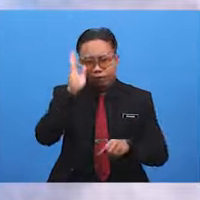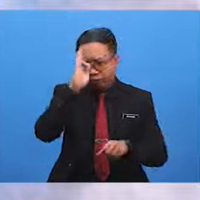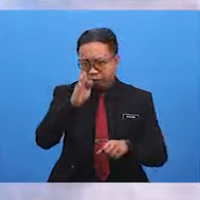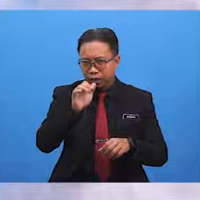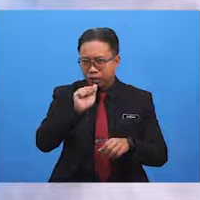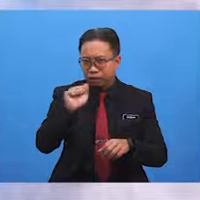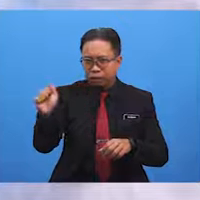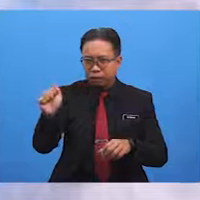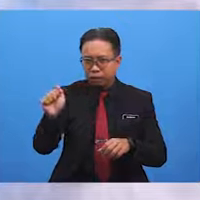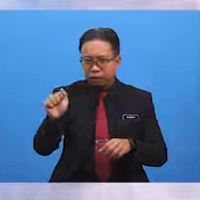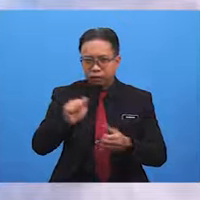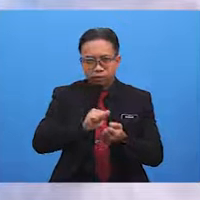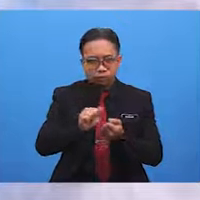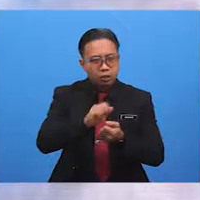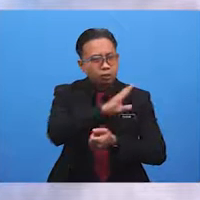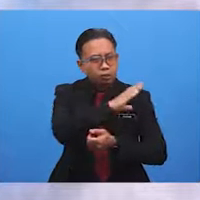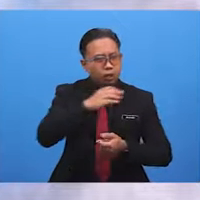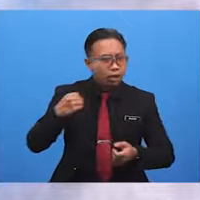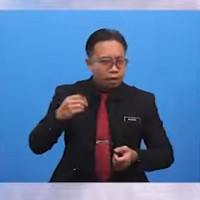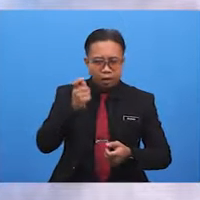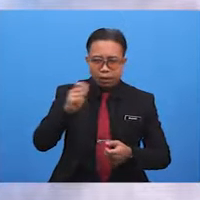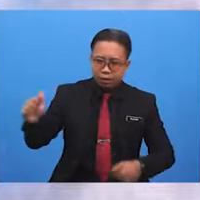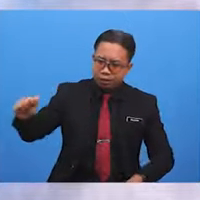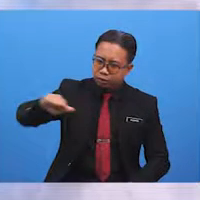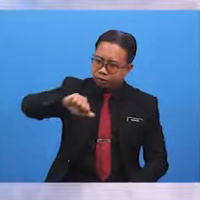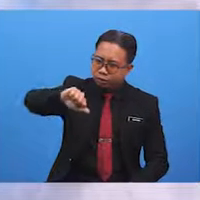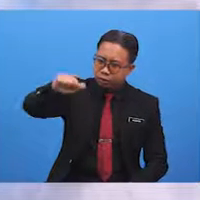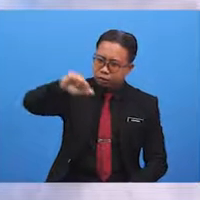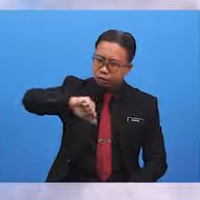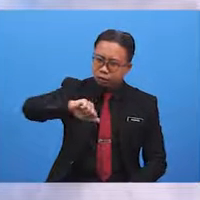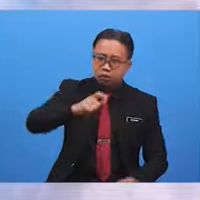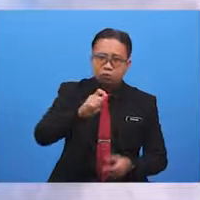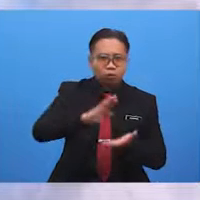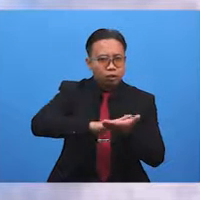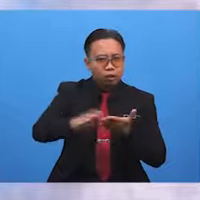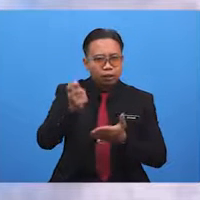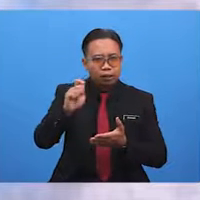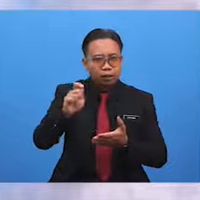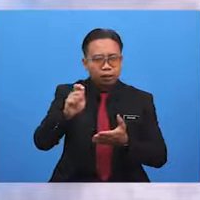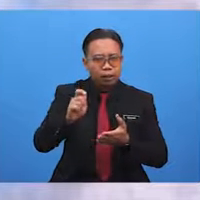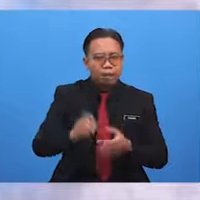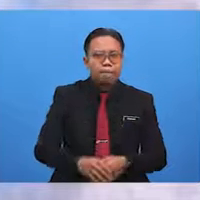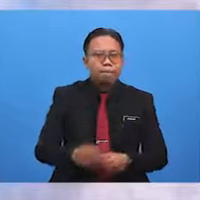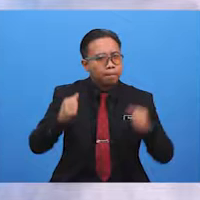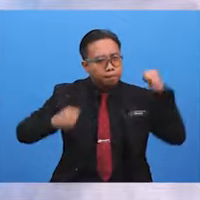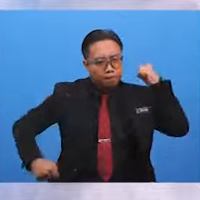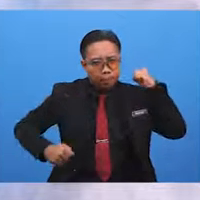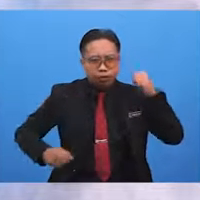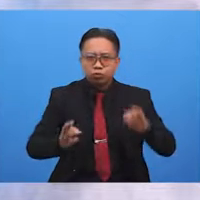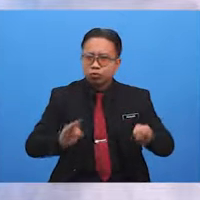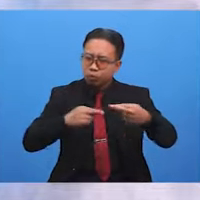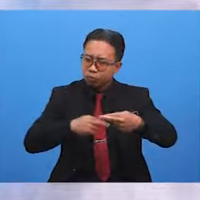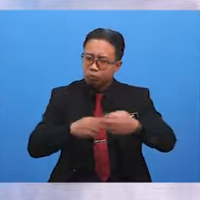sponge and the detergent to clean the bathroom wall? Here are some